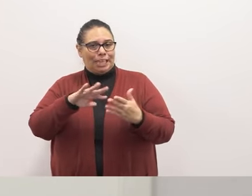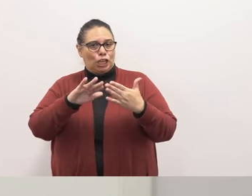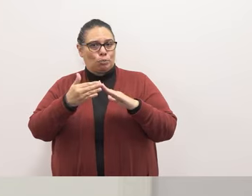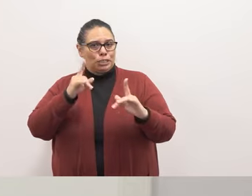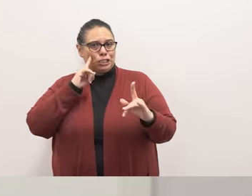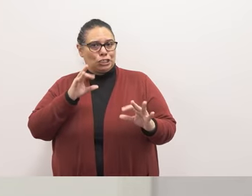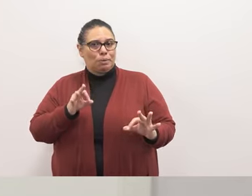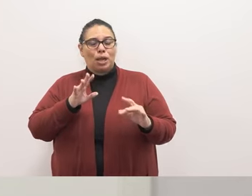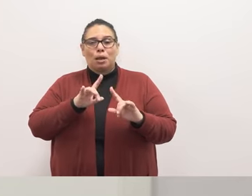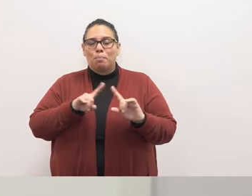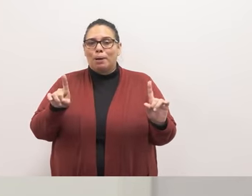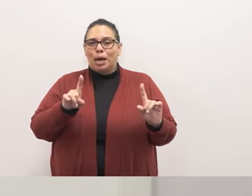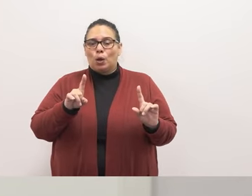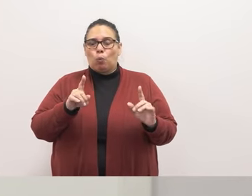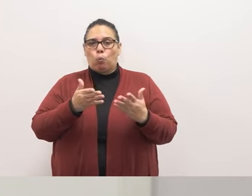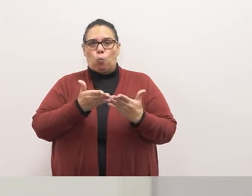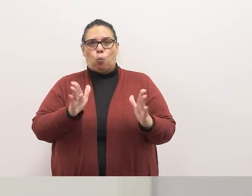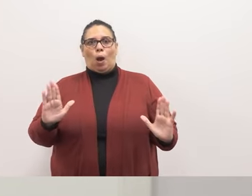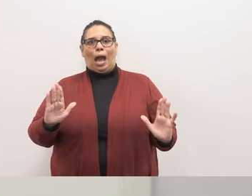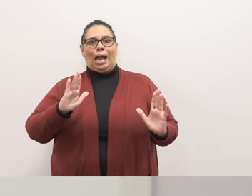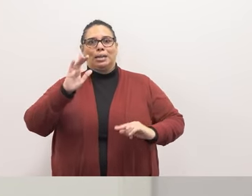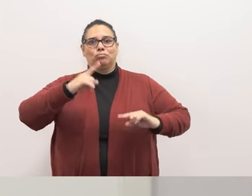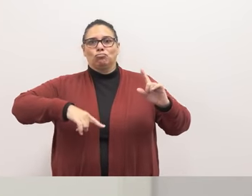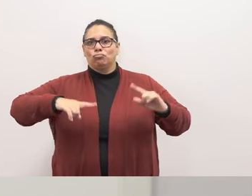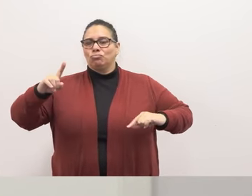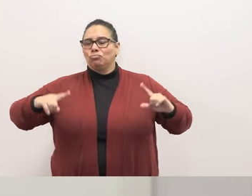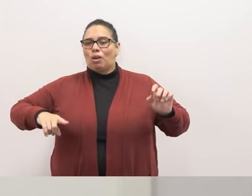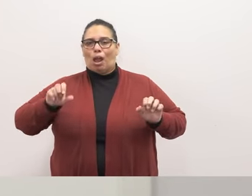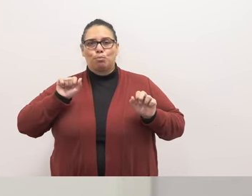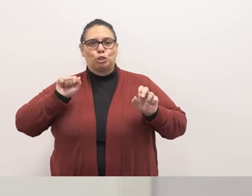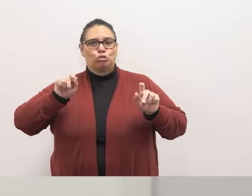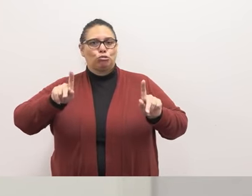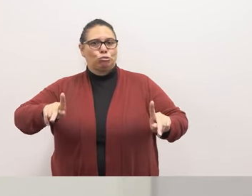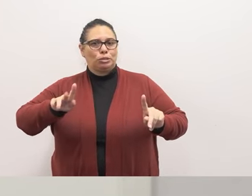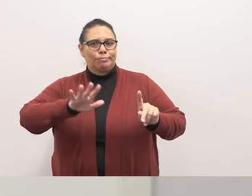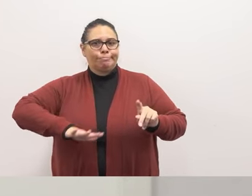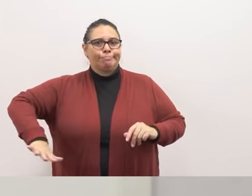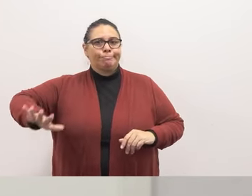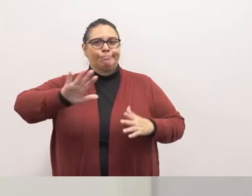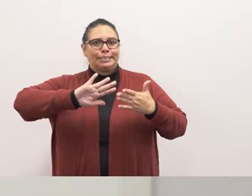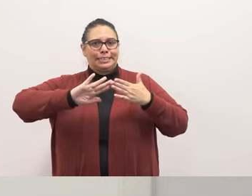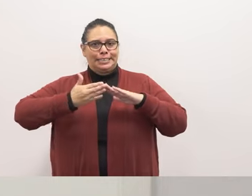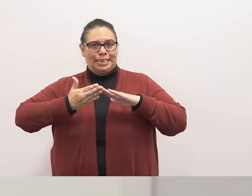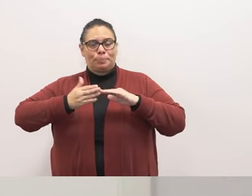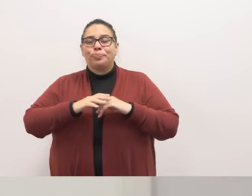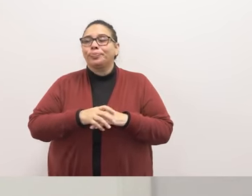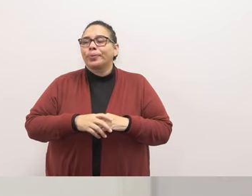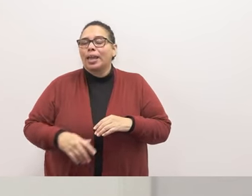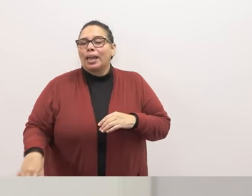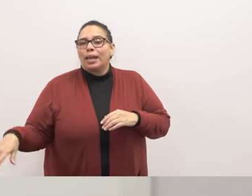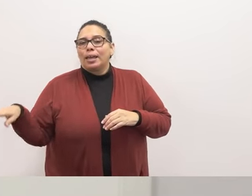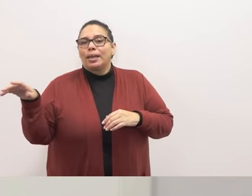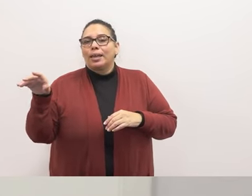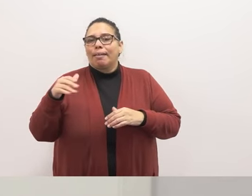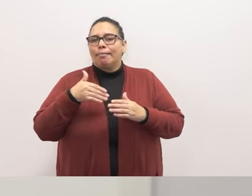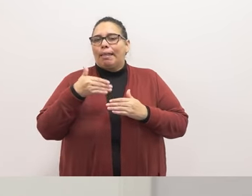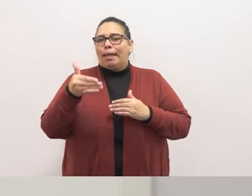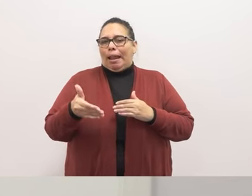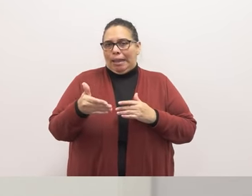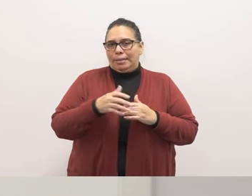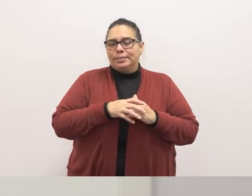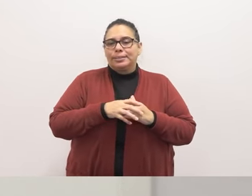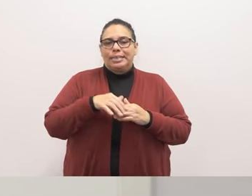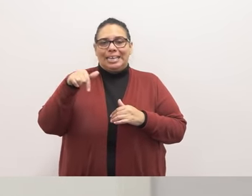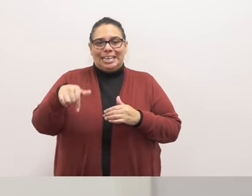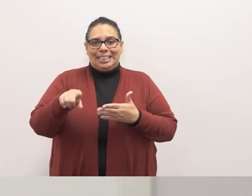but what a wide range of opportunities are taking place across the city the second thing i'd like to feature is